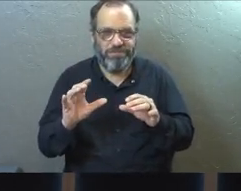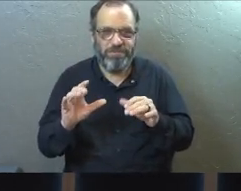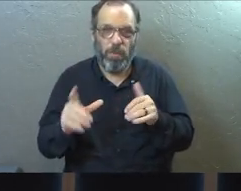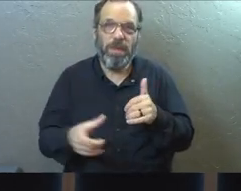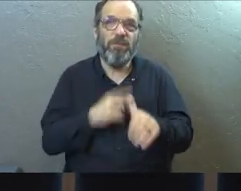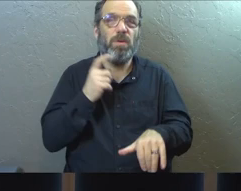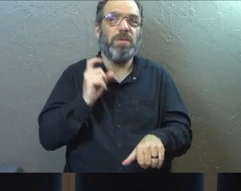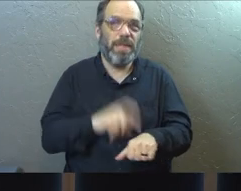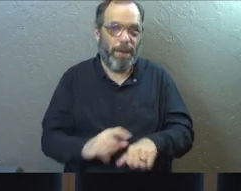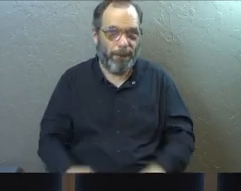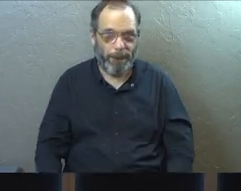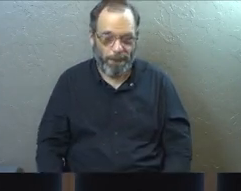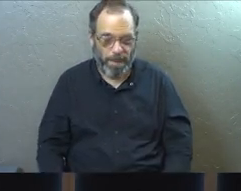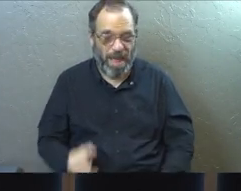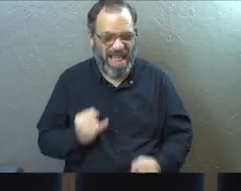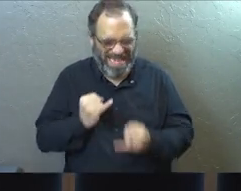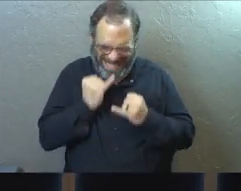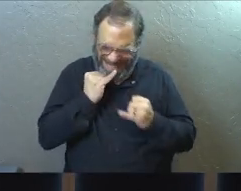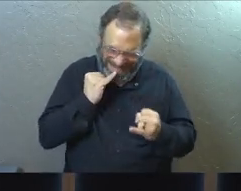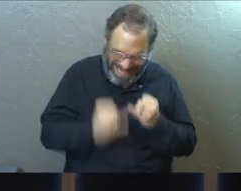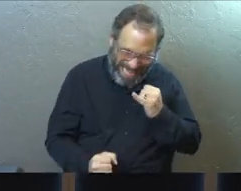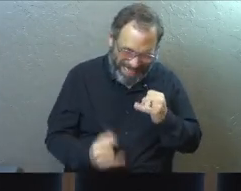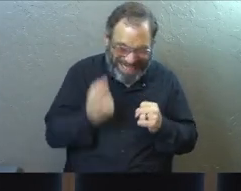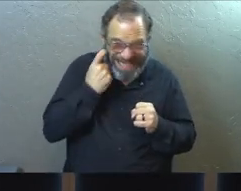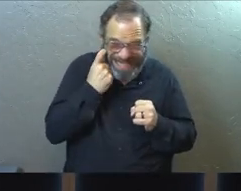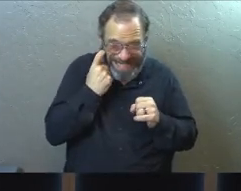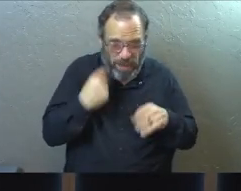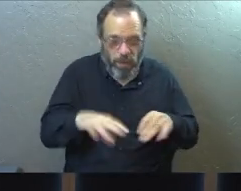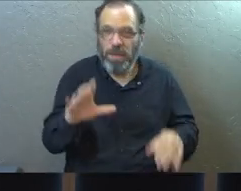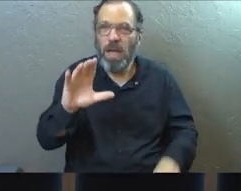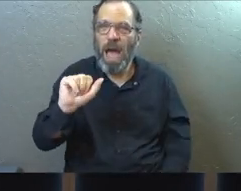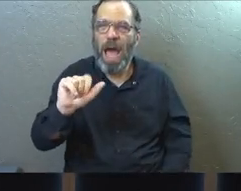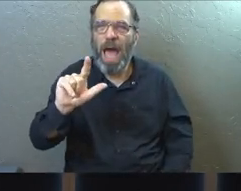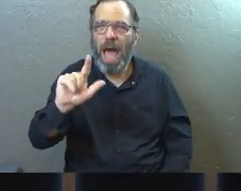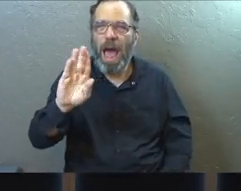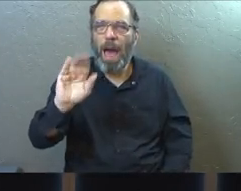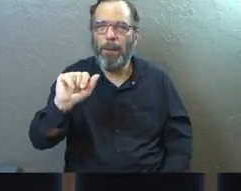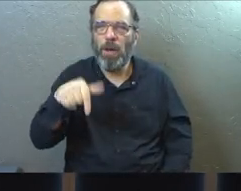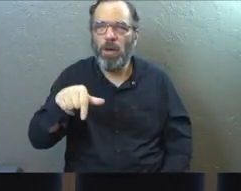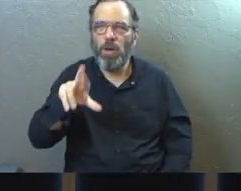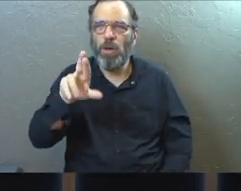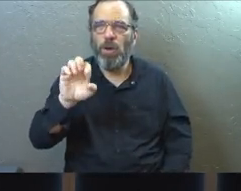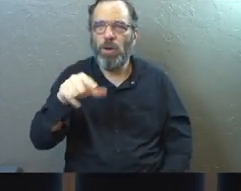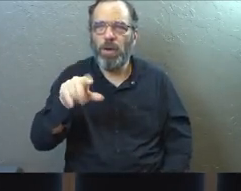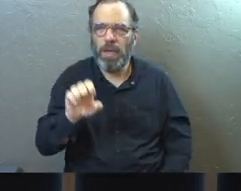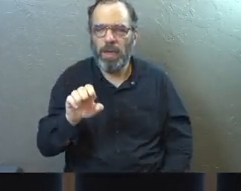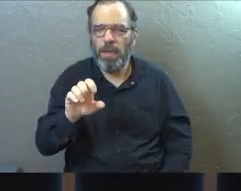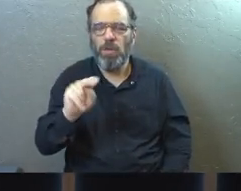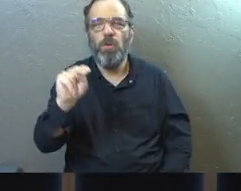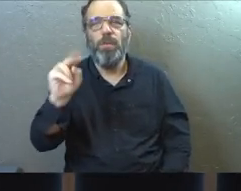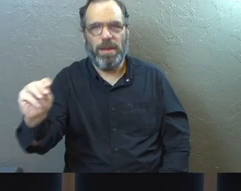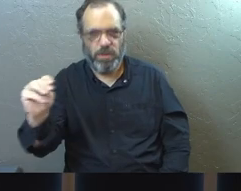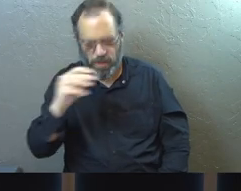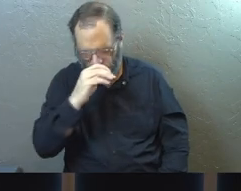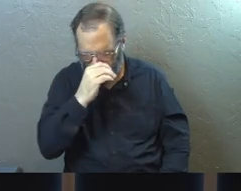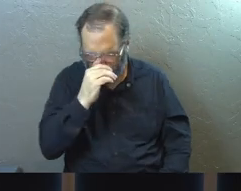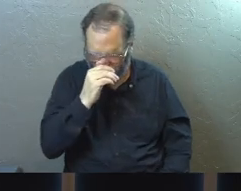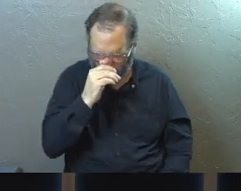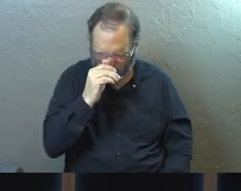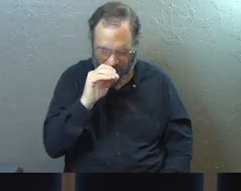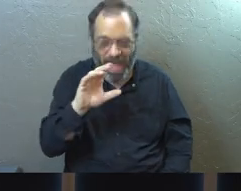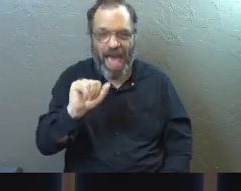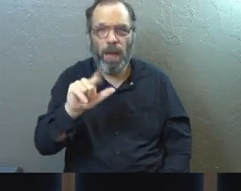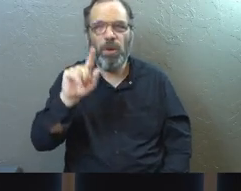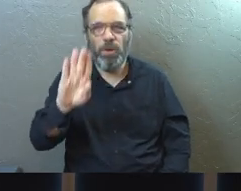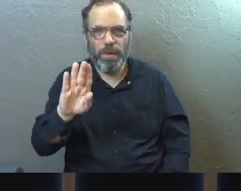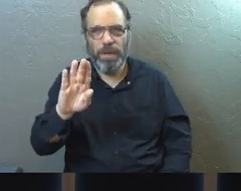first. My last thing is I just recently, went to Albuquerque, New Mexico for my grandparents' 60th wedding anniversary. And they might